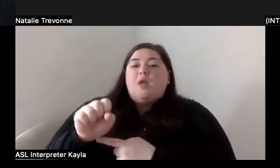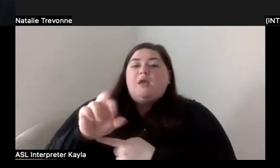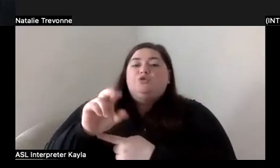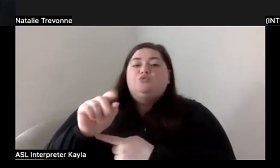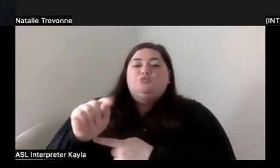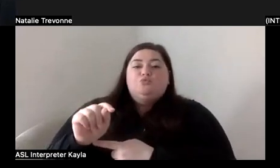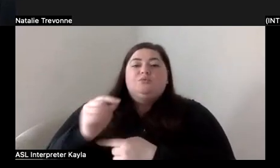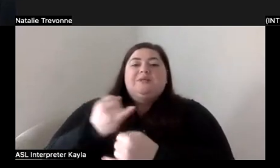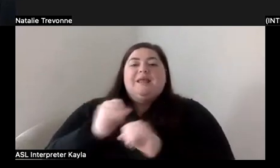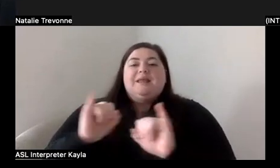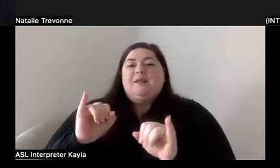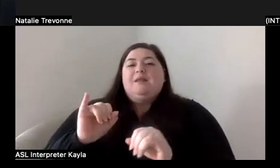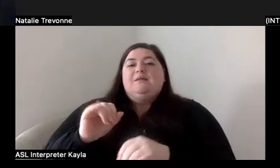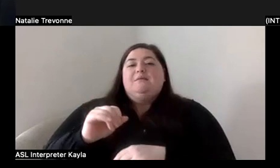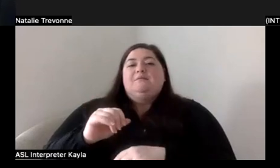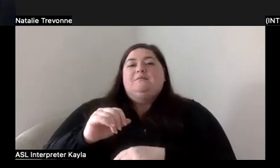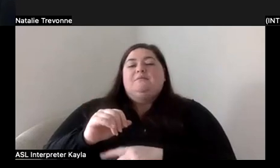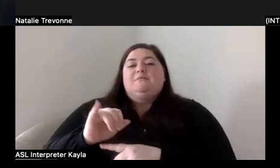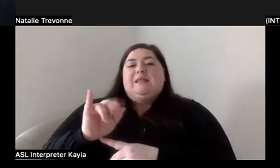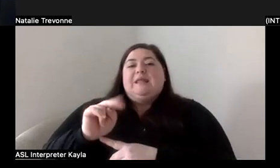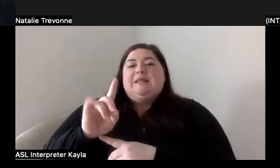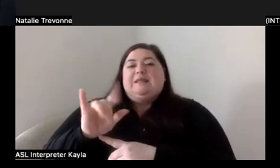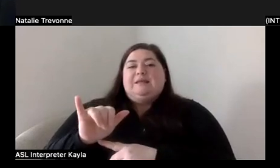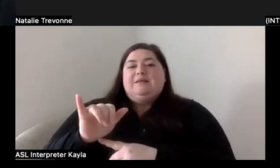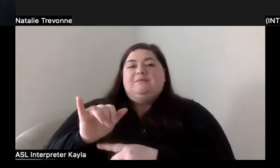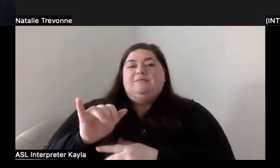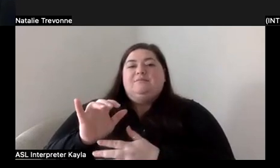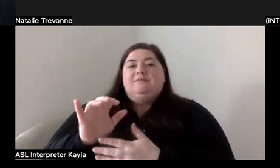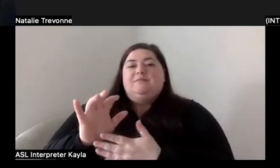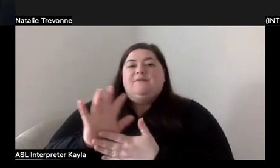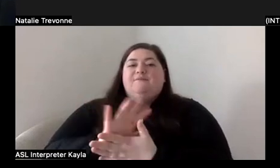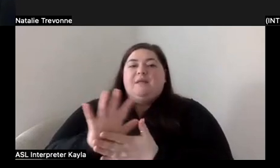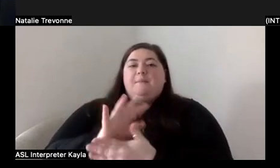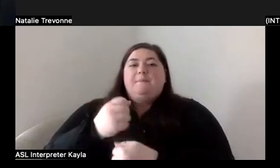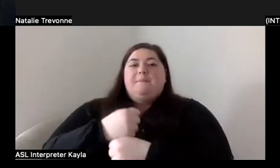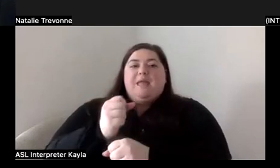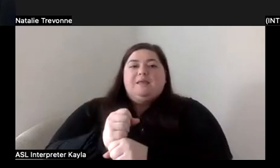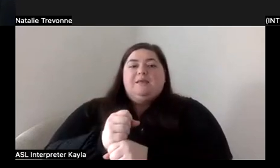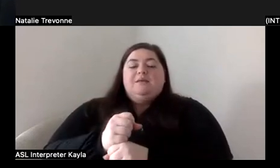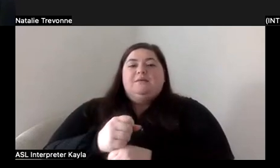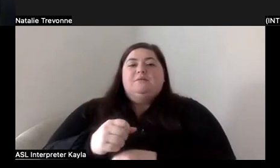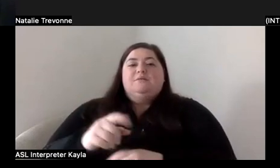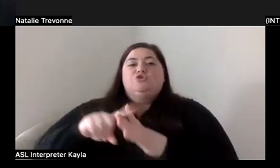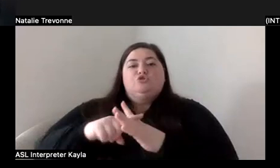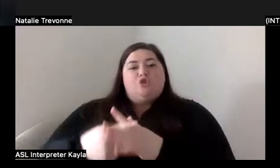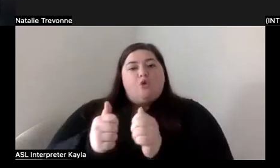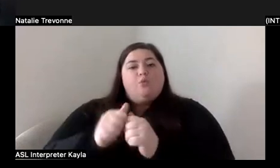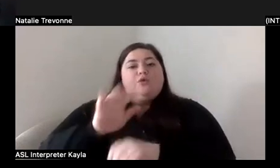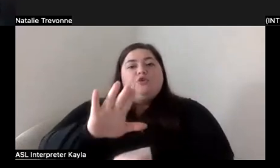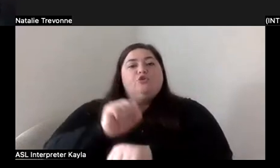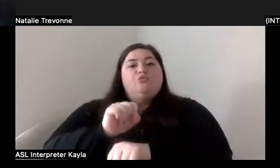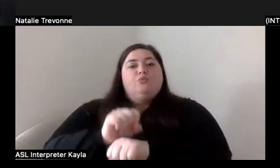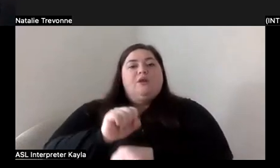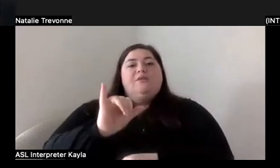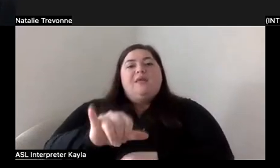filmmaking, you know, that's anything under 5 million. And so, you know, starting off in your career, that's the type of stuff that